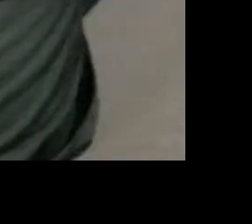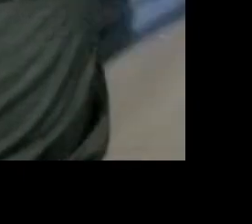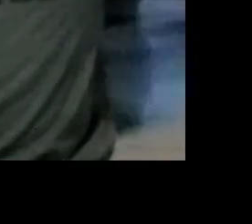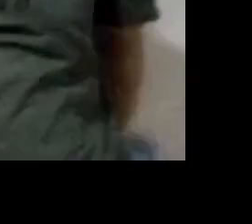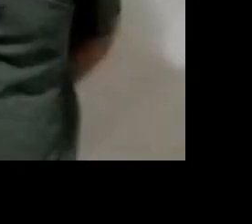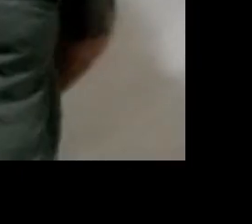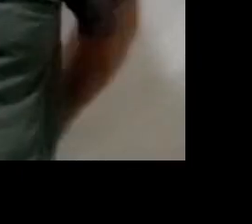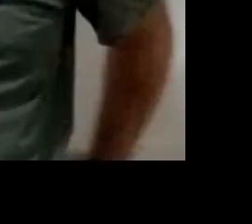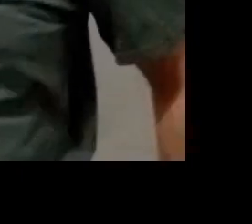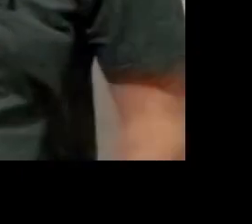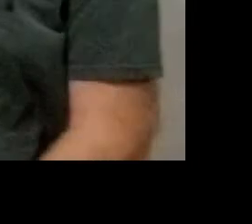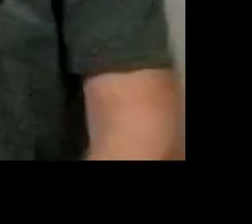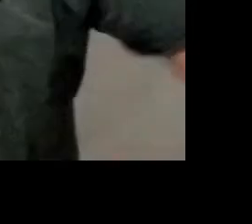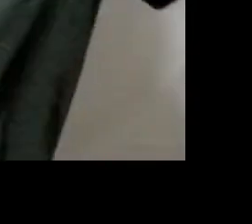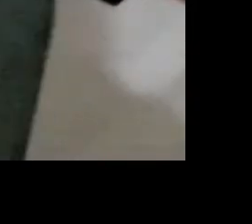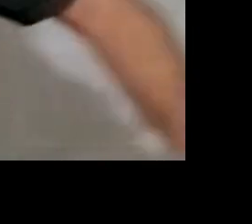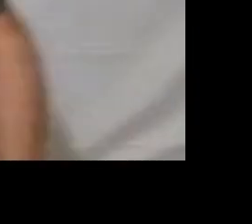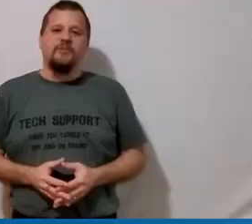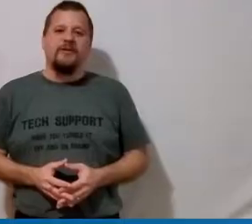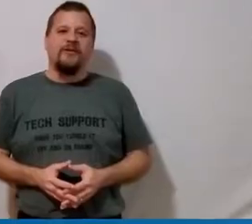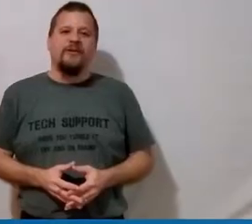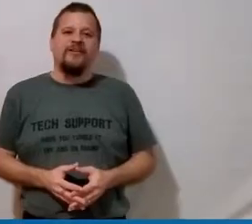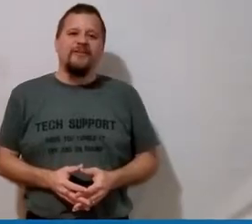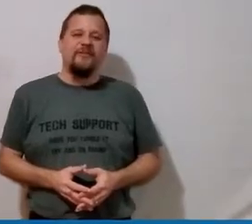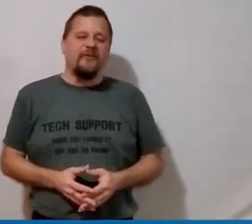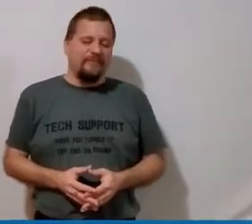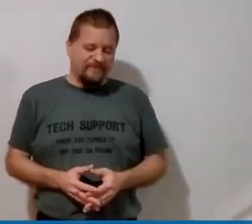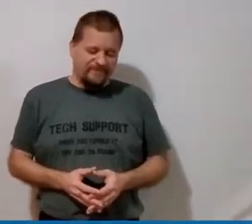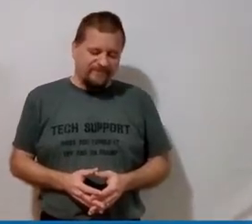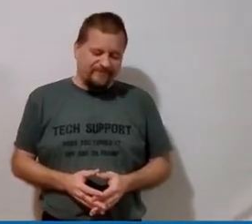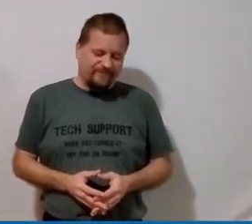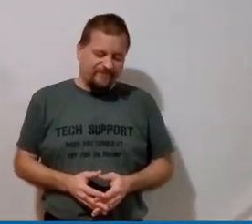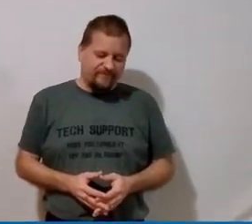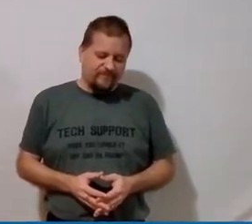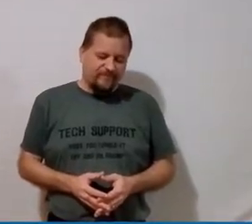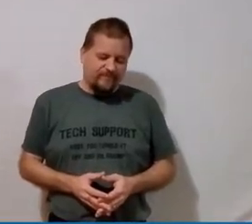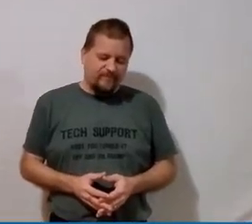fast at all superhero uniform